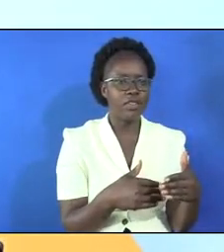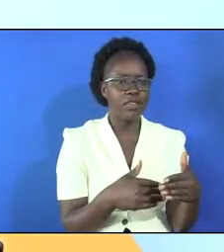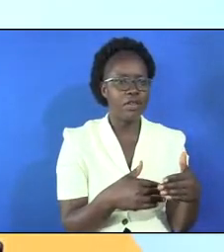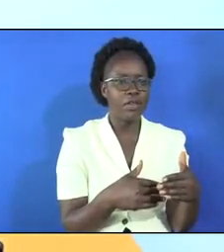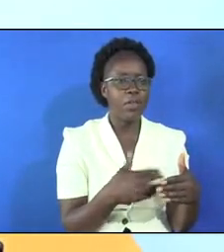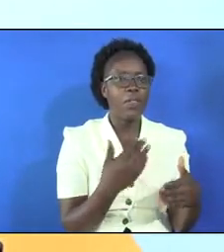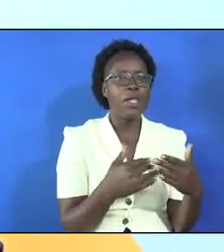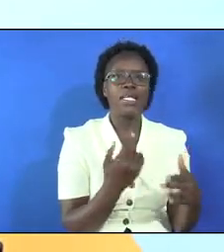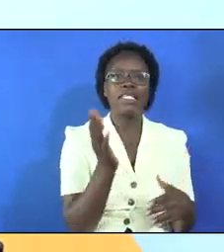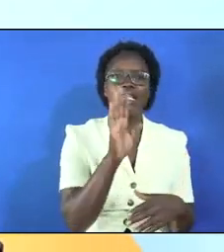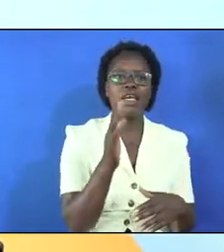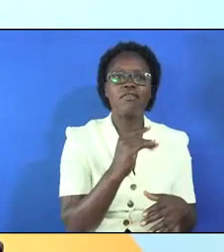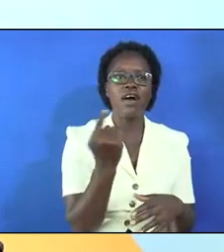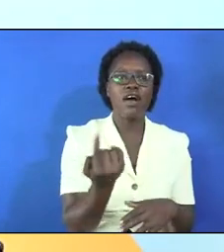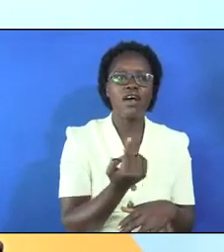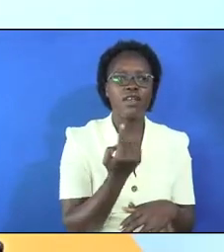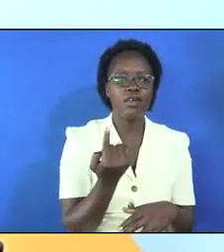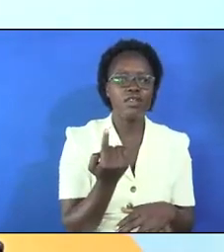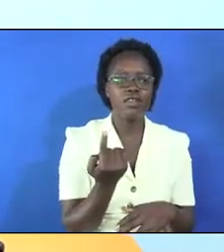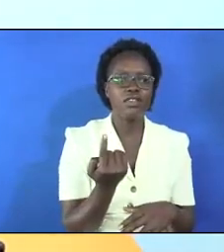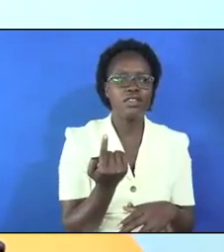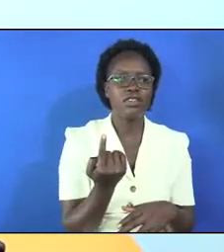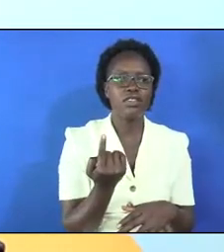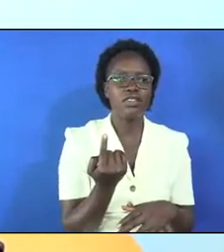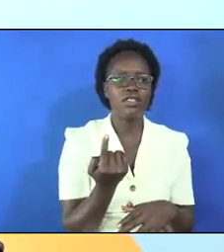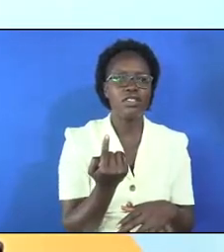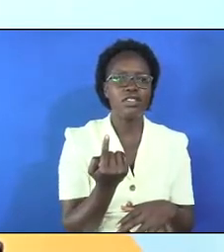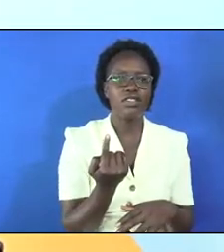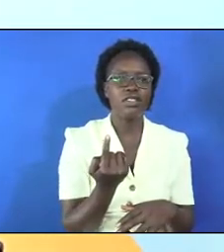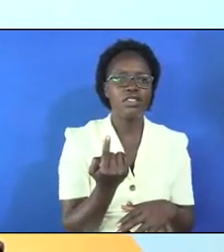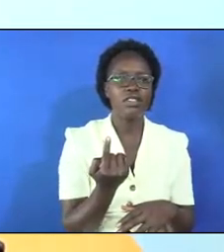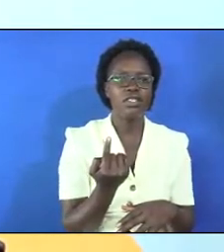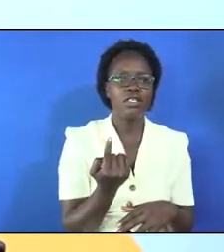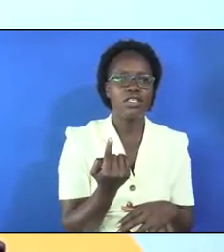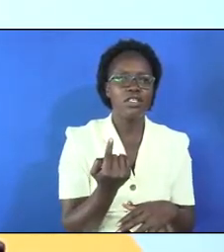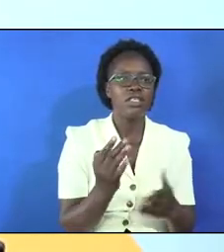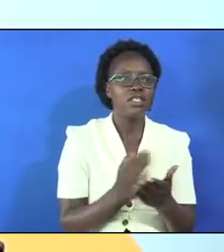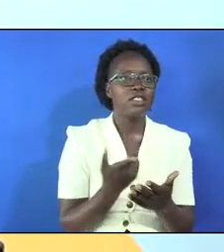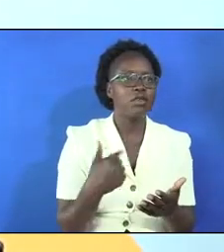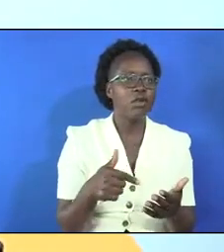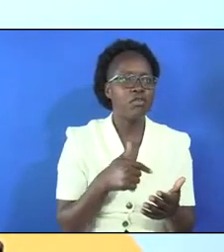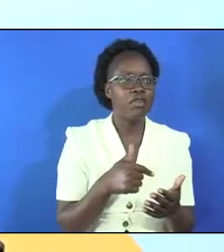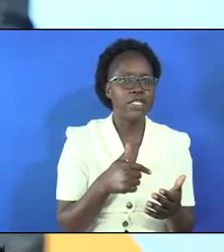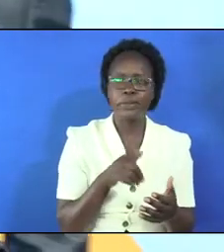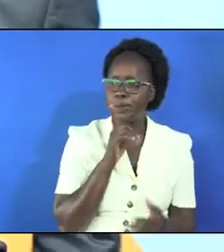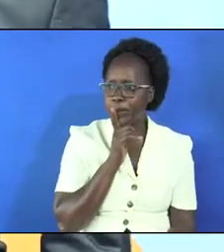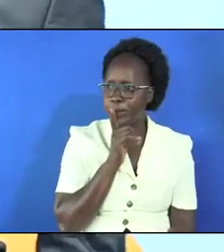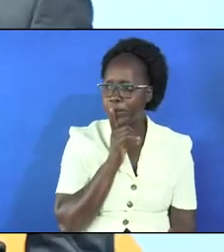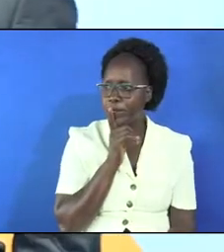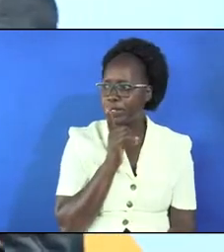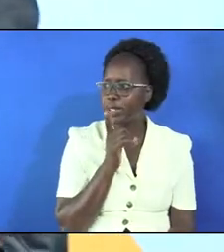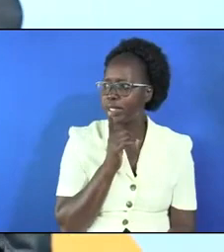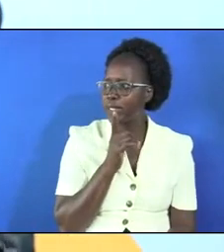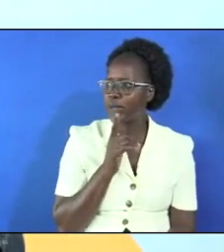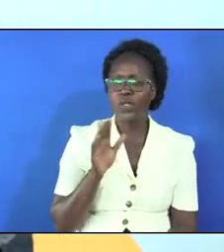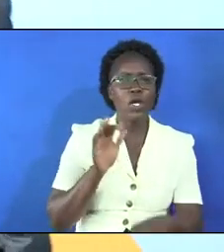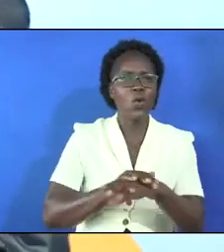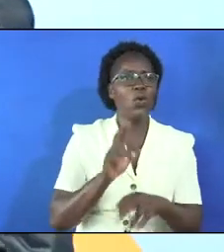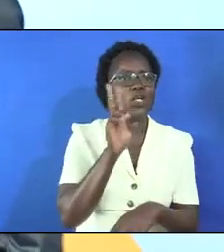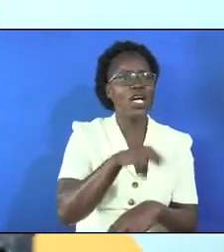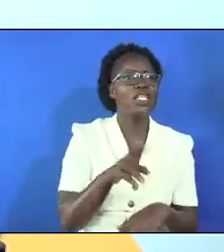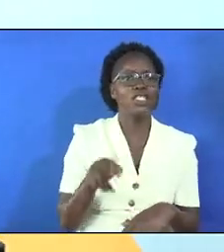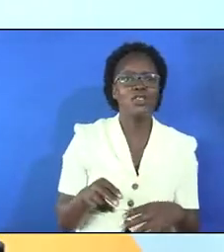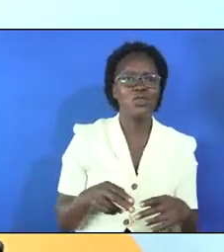never alone no tell your neighbor this one you see you are some of us are not telling their neighbors with some good attitude